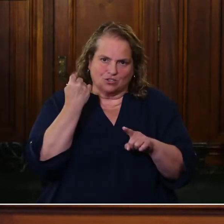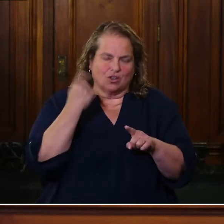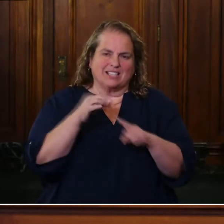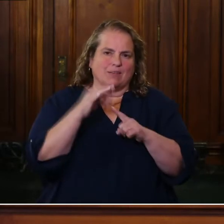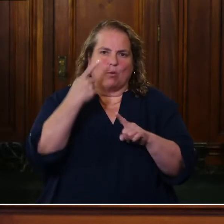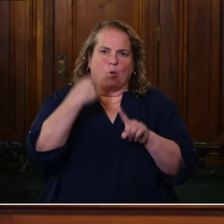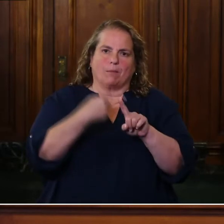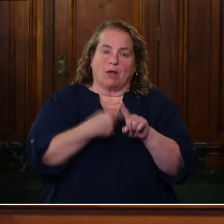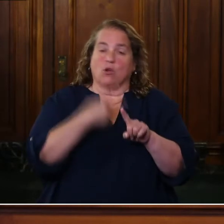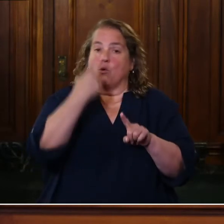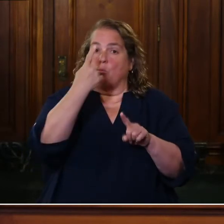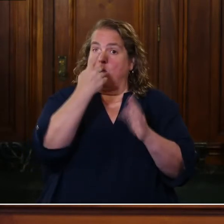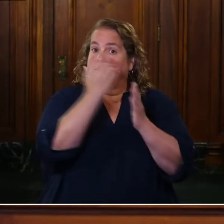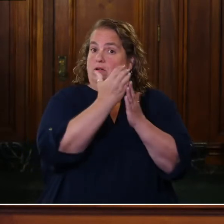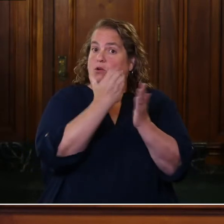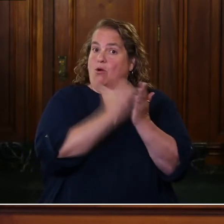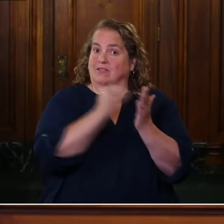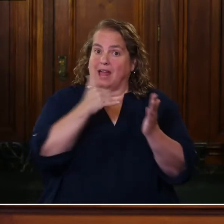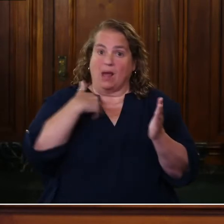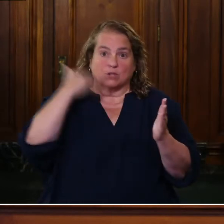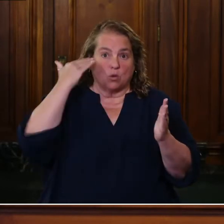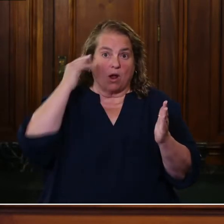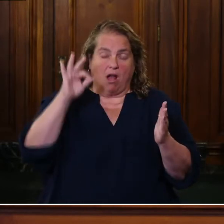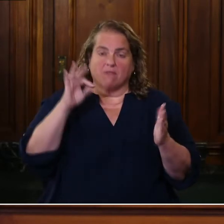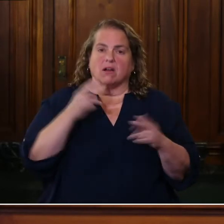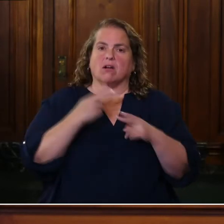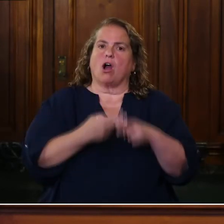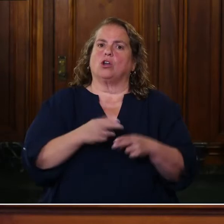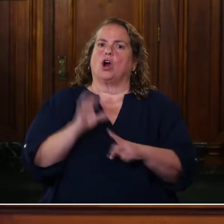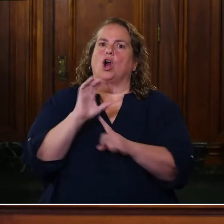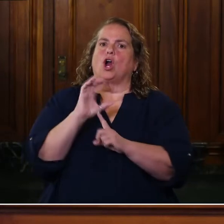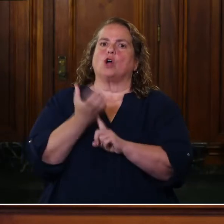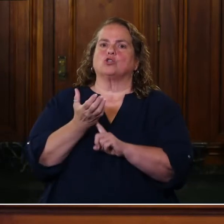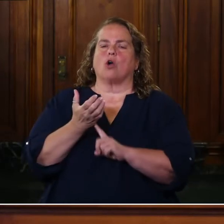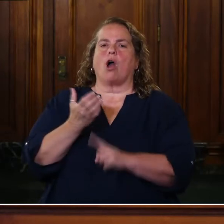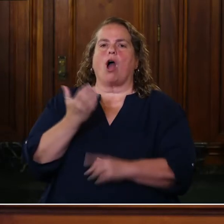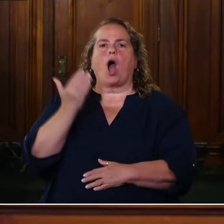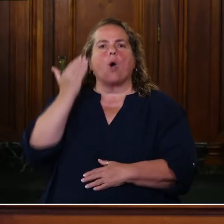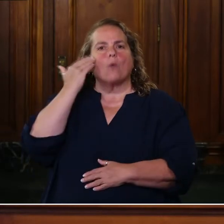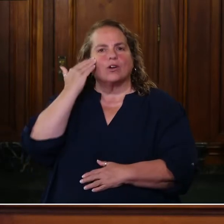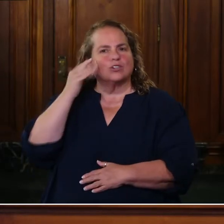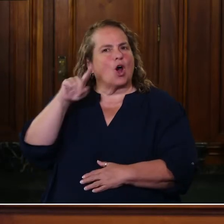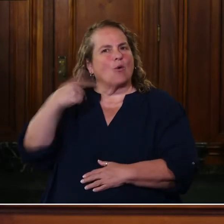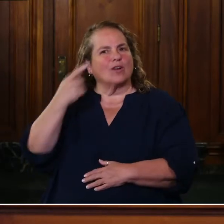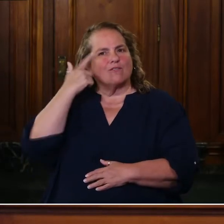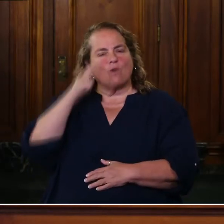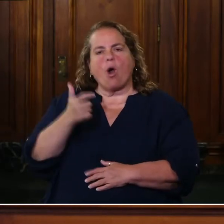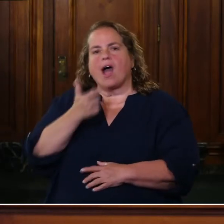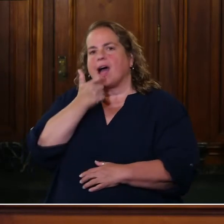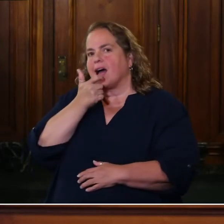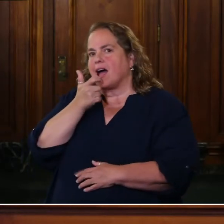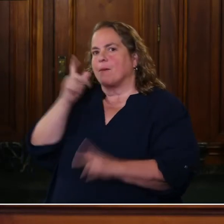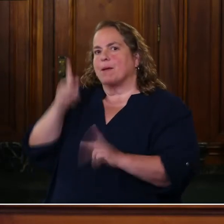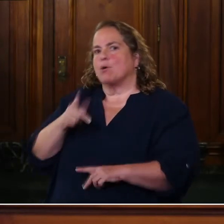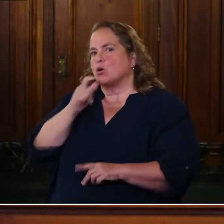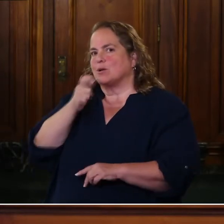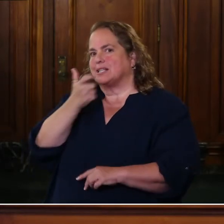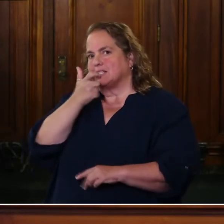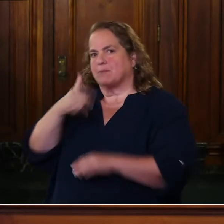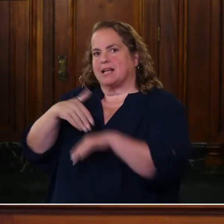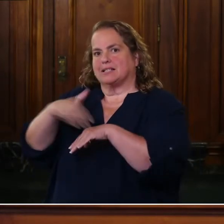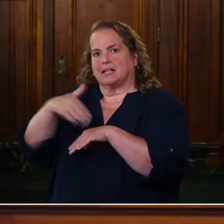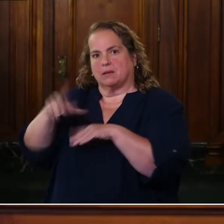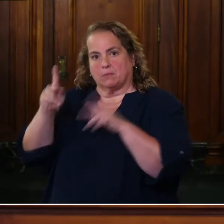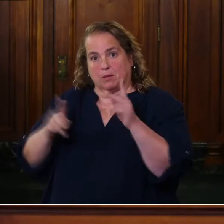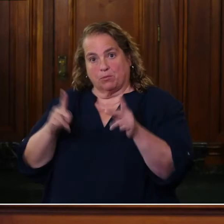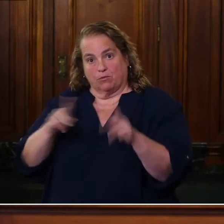course that I'm aware of. It was called Cultural Awareness, and it was only for dispatchers. So this will be a significant step that will